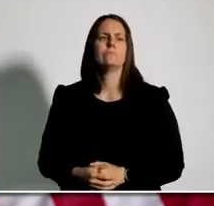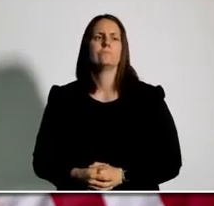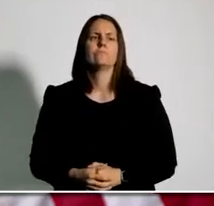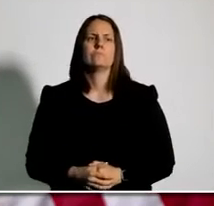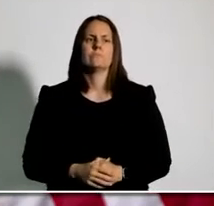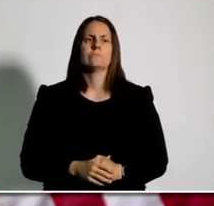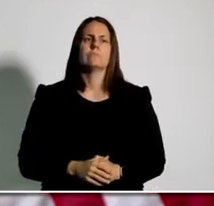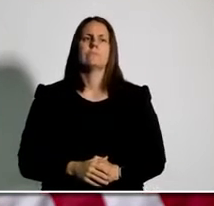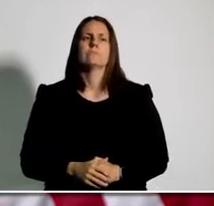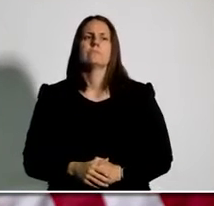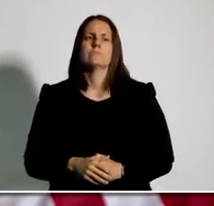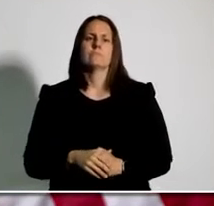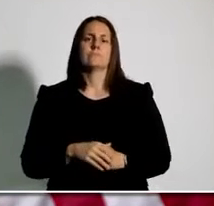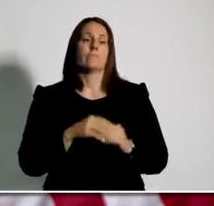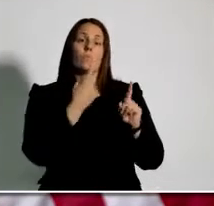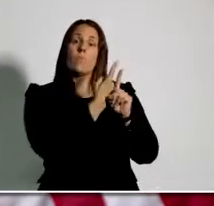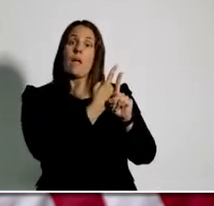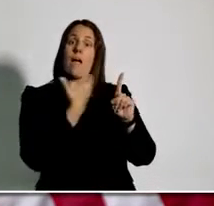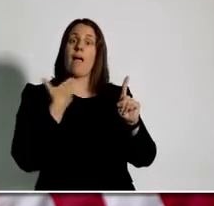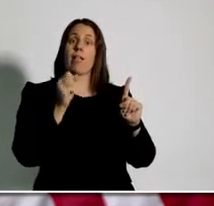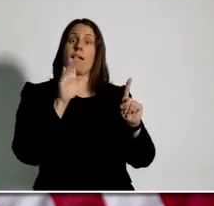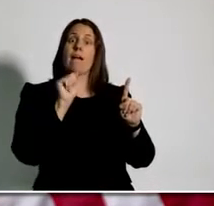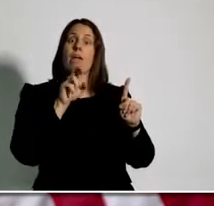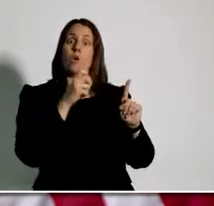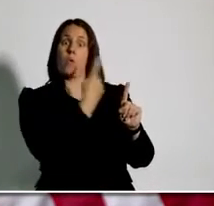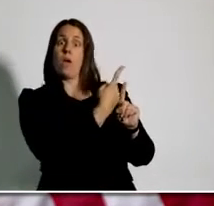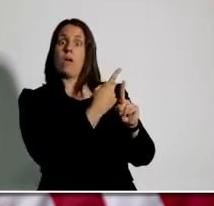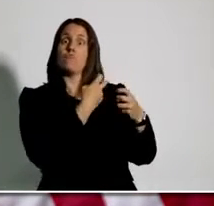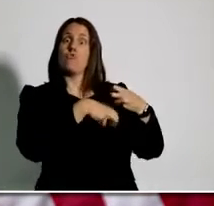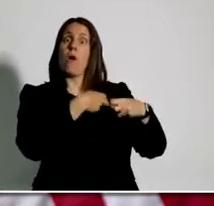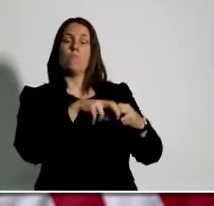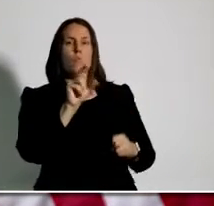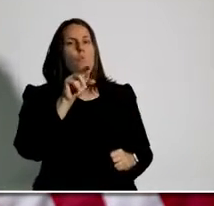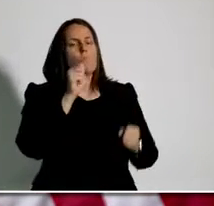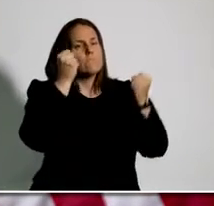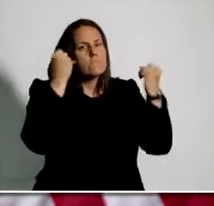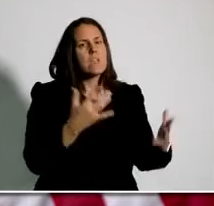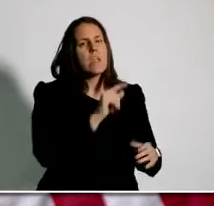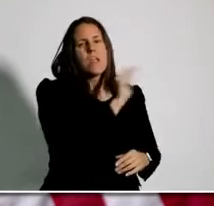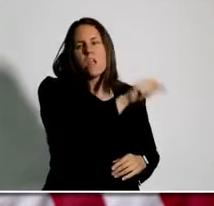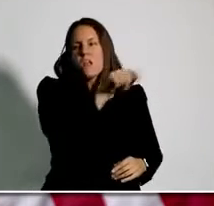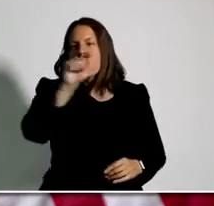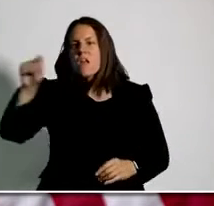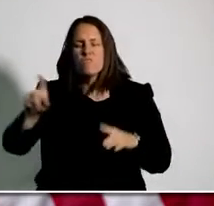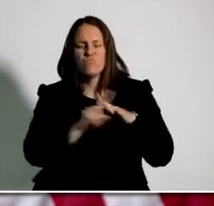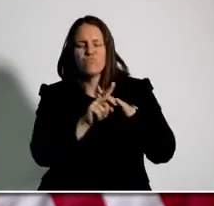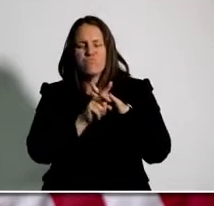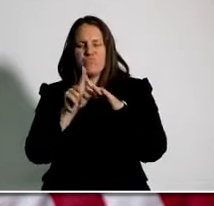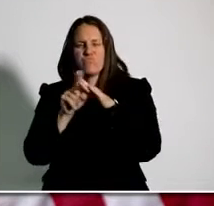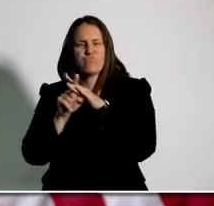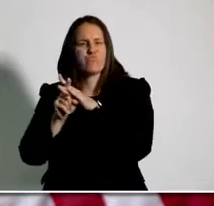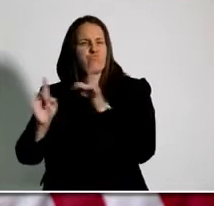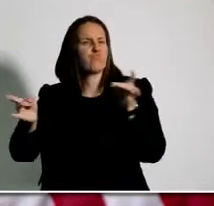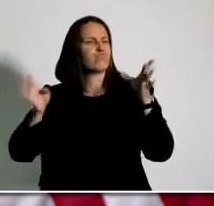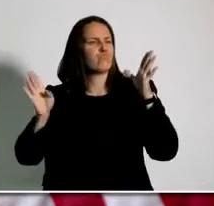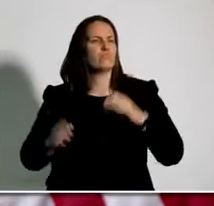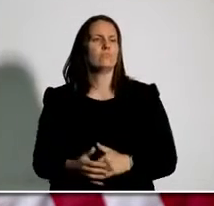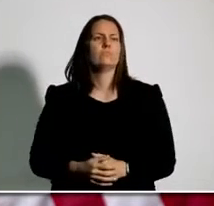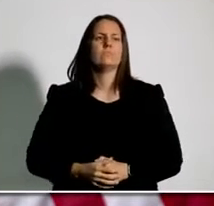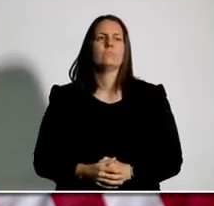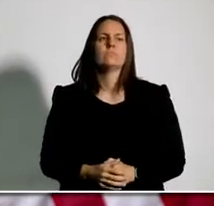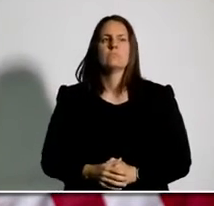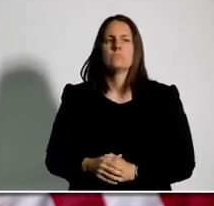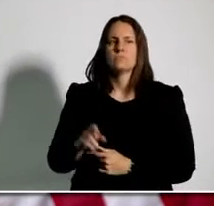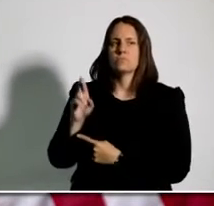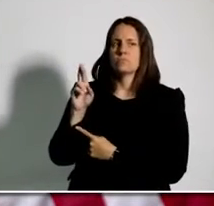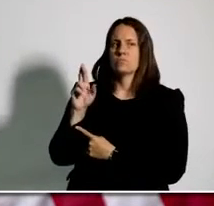Racism itself is a public health crisis, one that impacts every facet of our lives. One in every three black